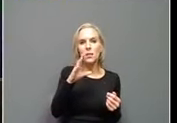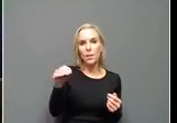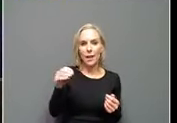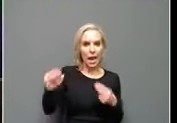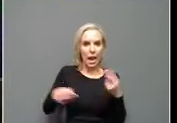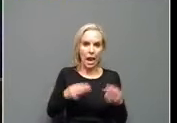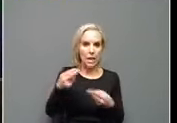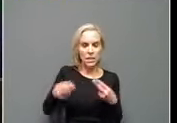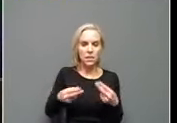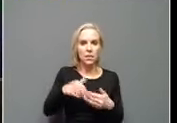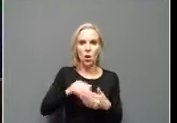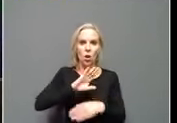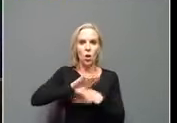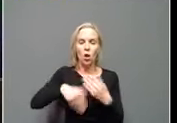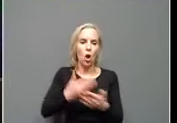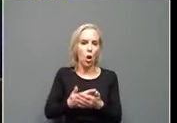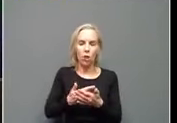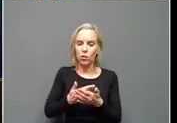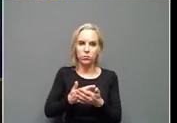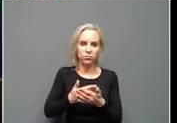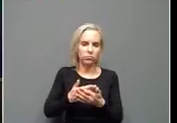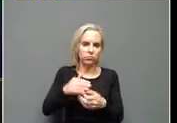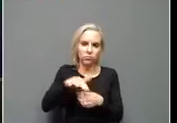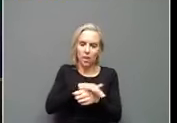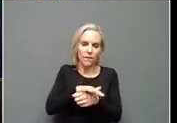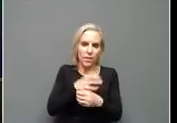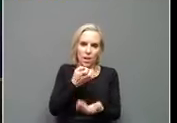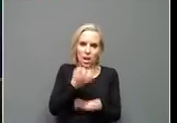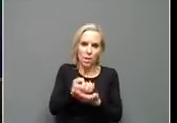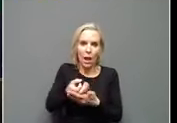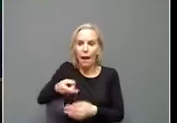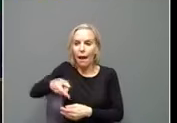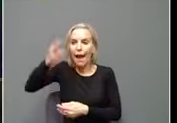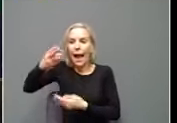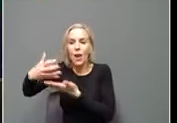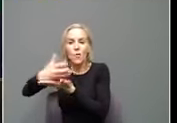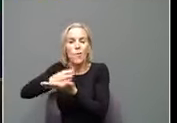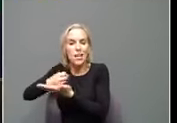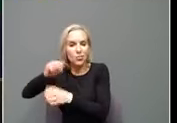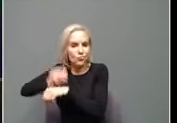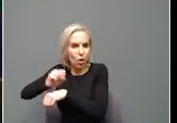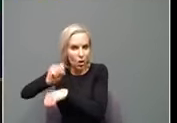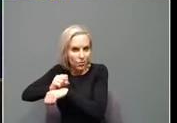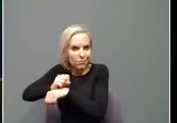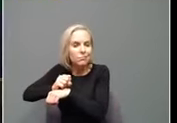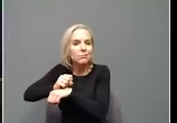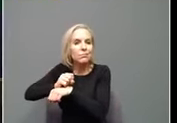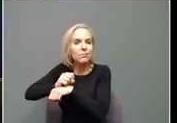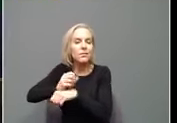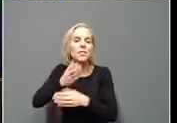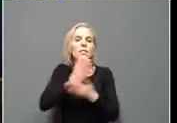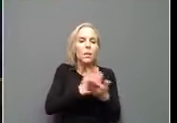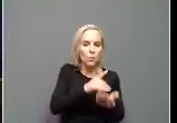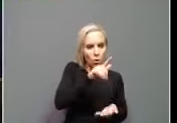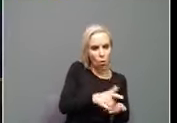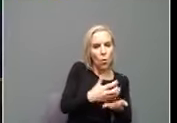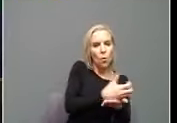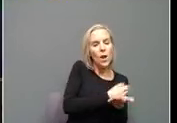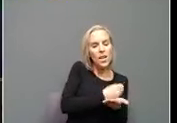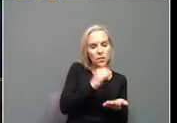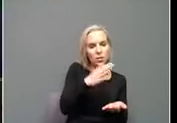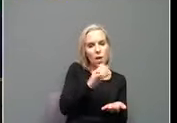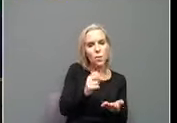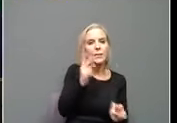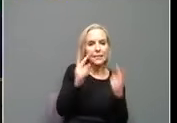in, in all sectors of the economy at higher wage jobs, uh, at, at somewhat lower wage jobs. What we are seeing is the